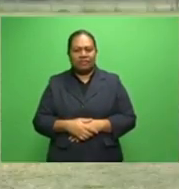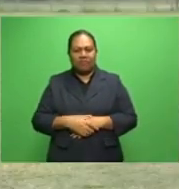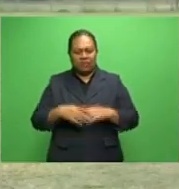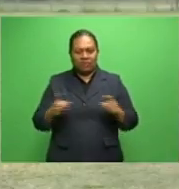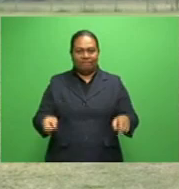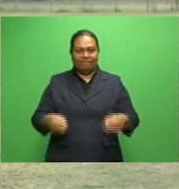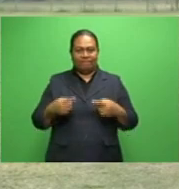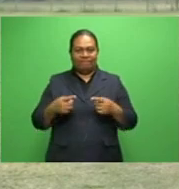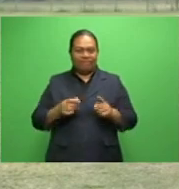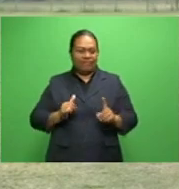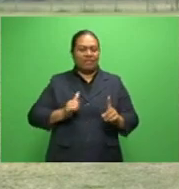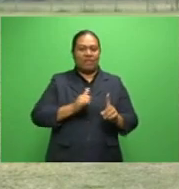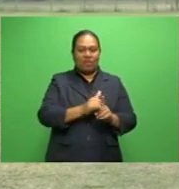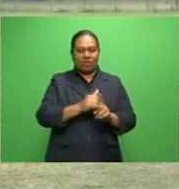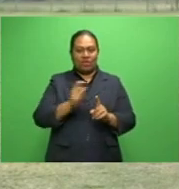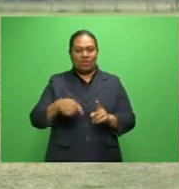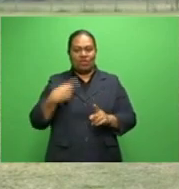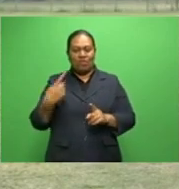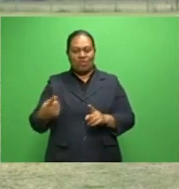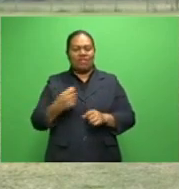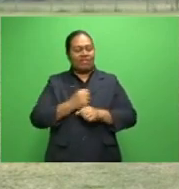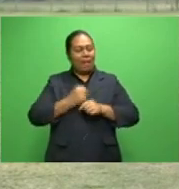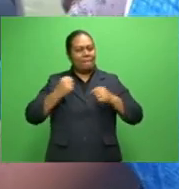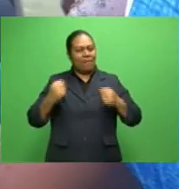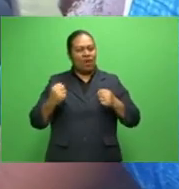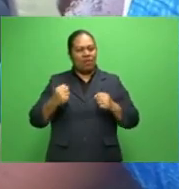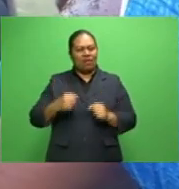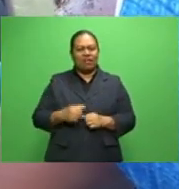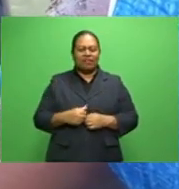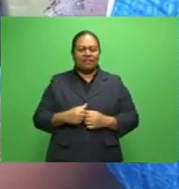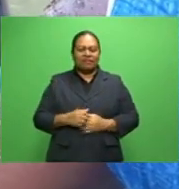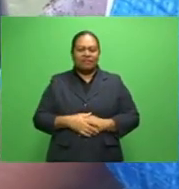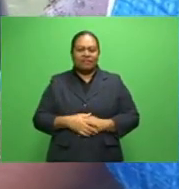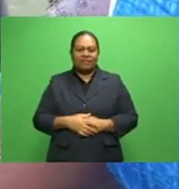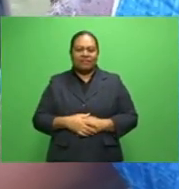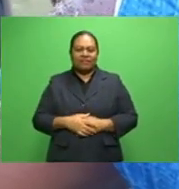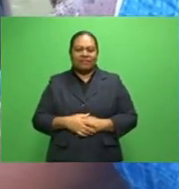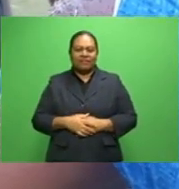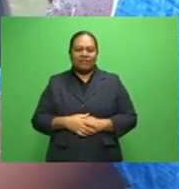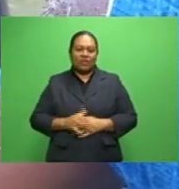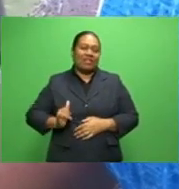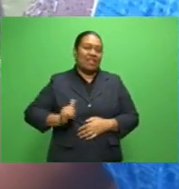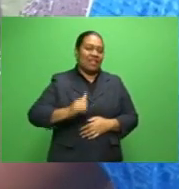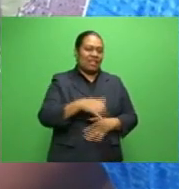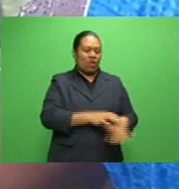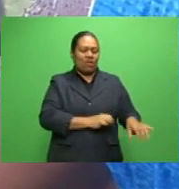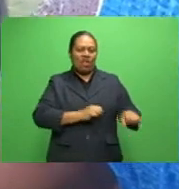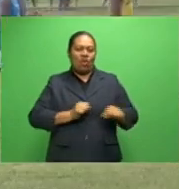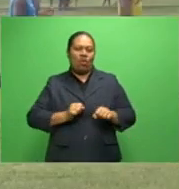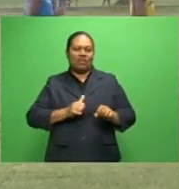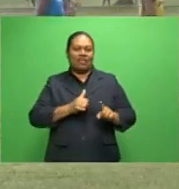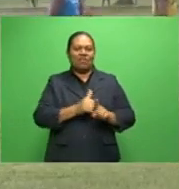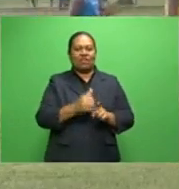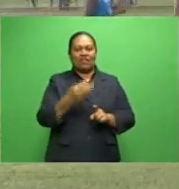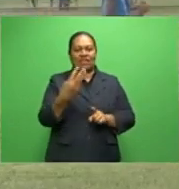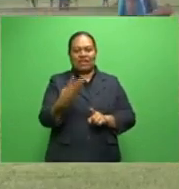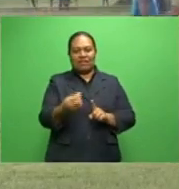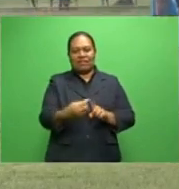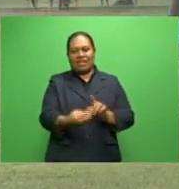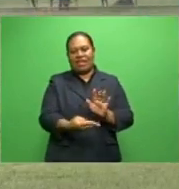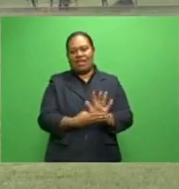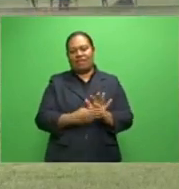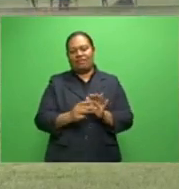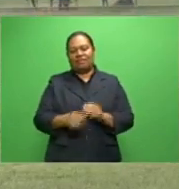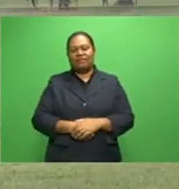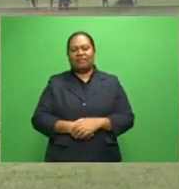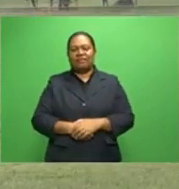against Mamosi with the far power and the backs and the forge. Yosawa will host Mamosi at 3 p.m. at Nandovu